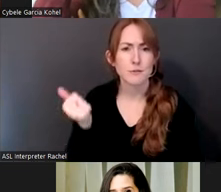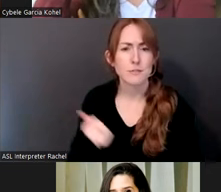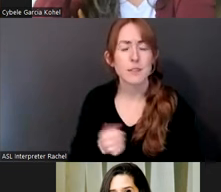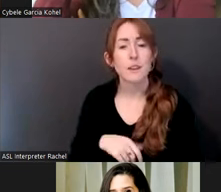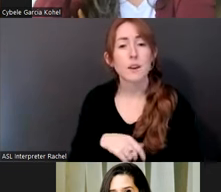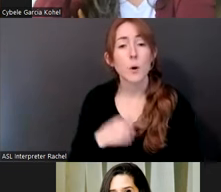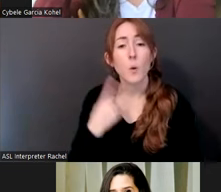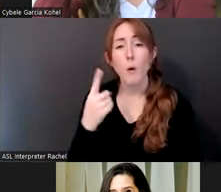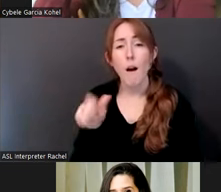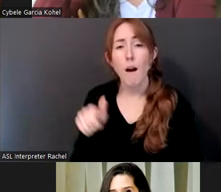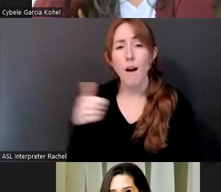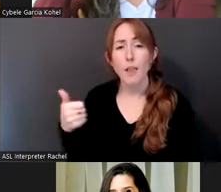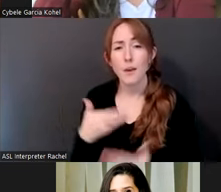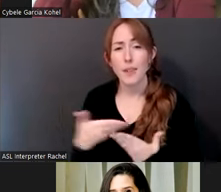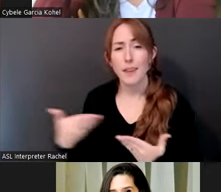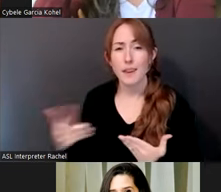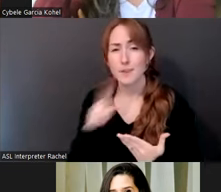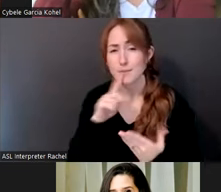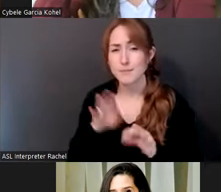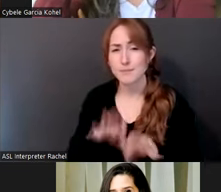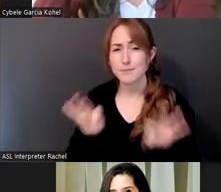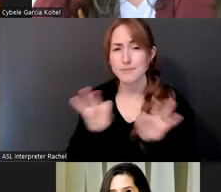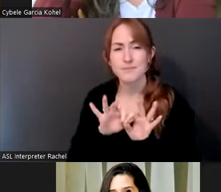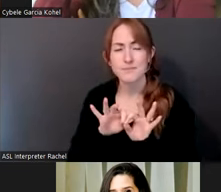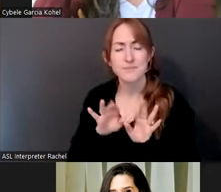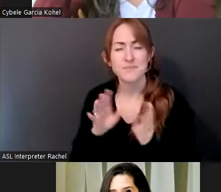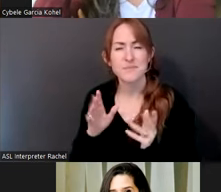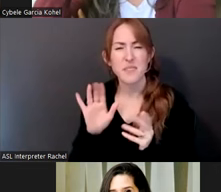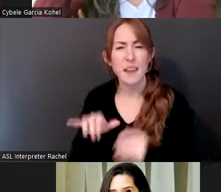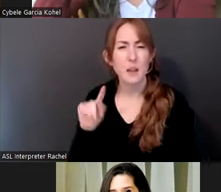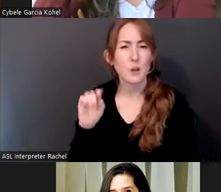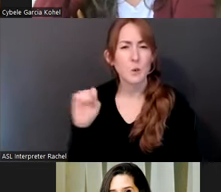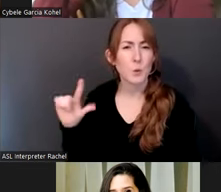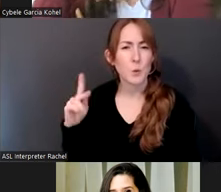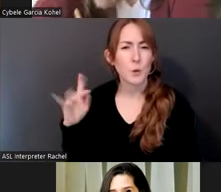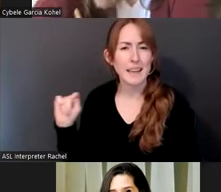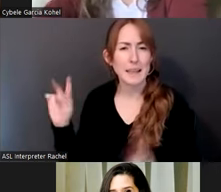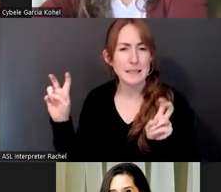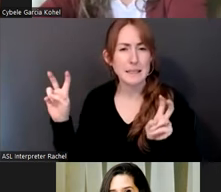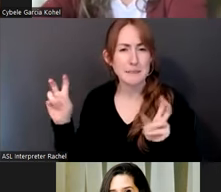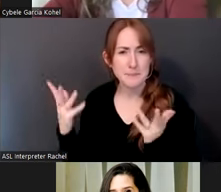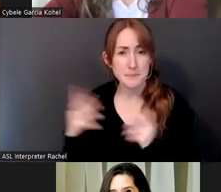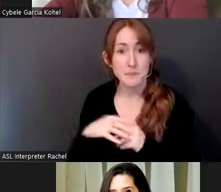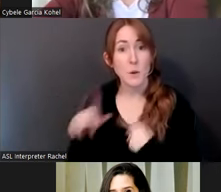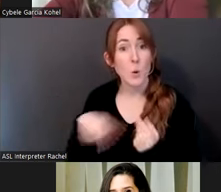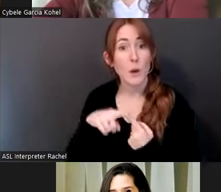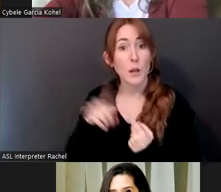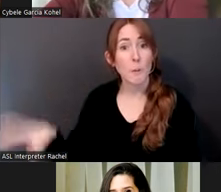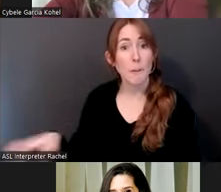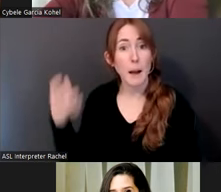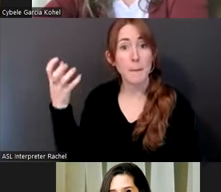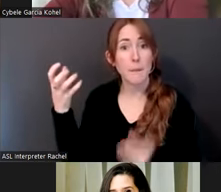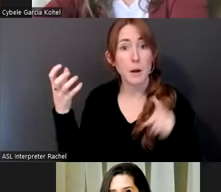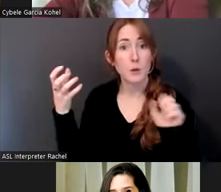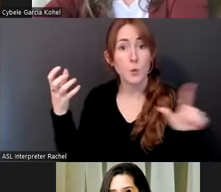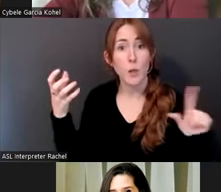thing that I really like about the tool analogy is that when you pick up a tool for the first time, nobody ever assumes that you know